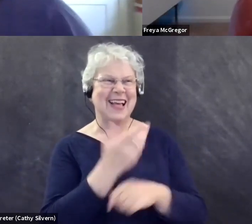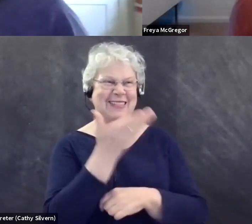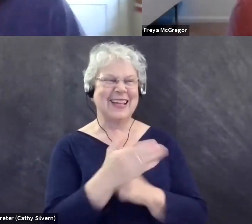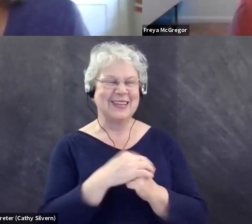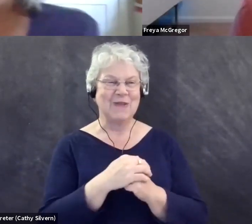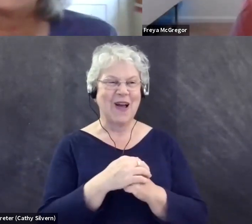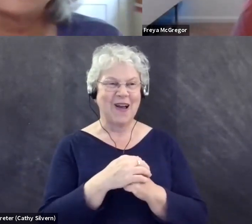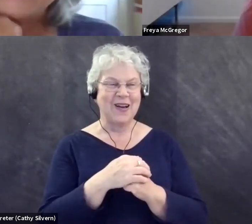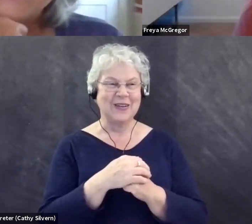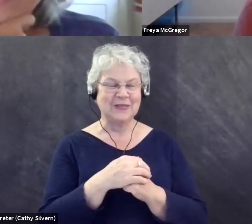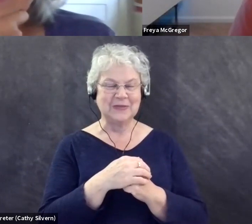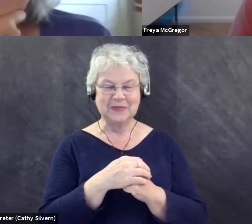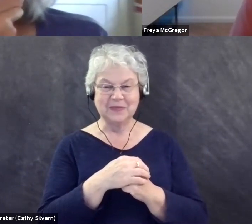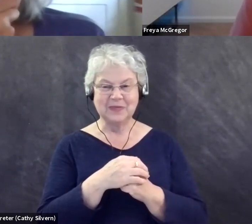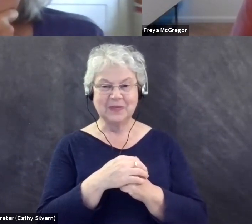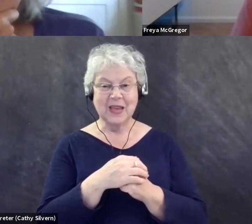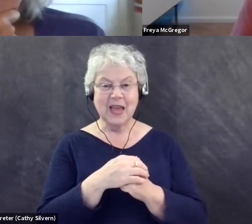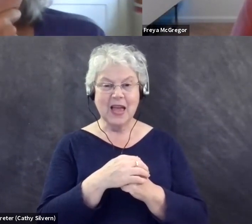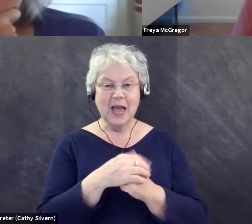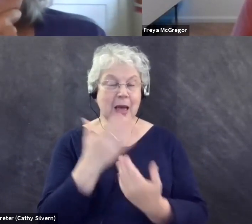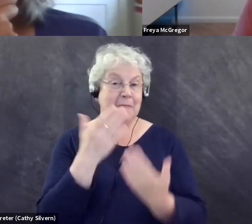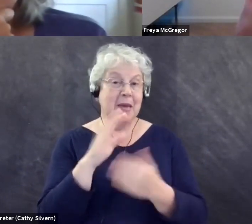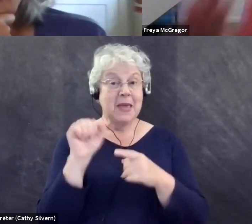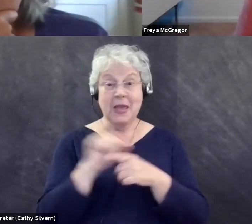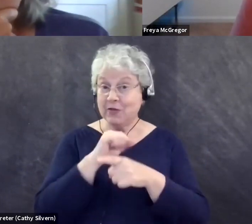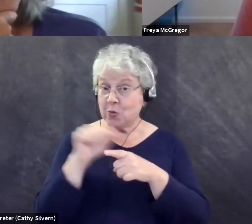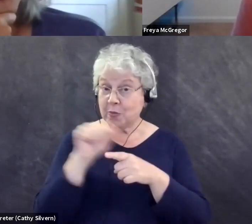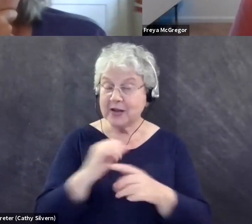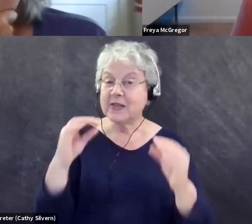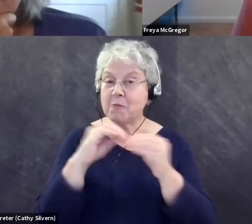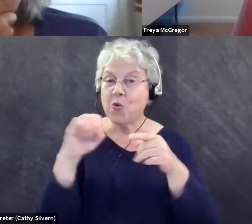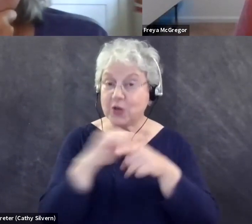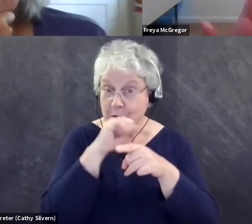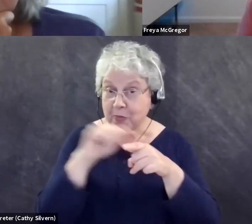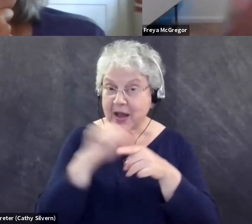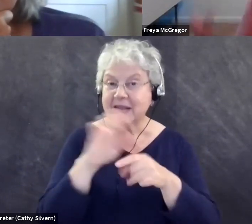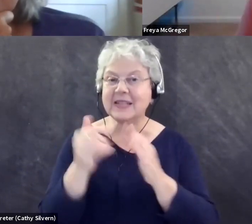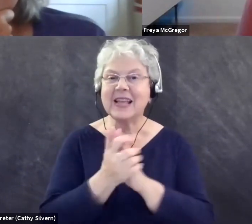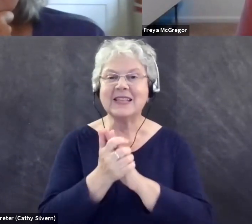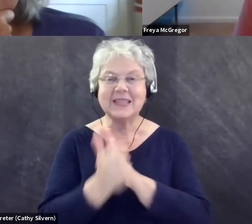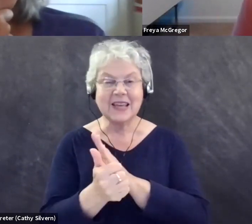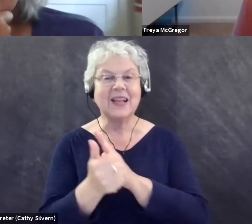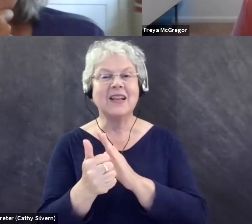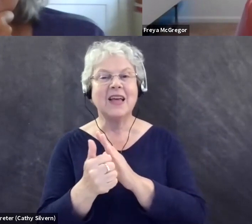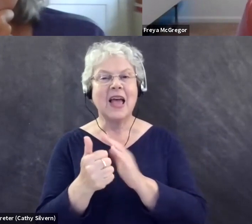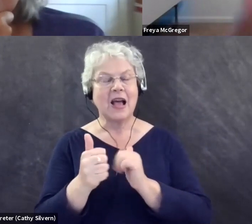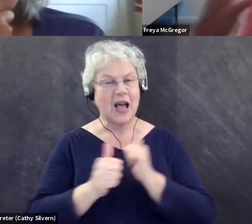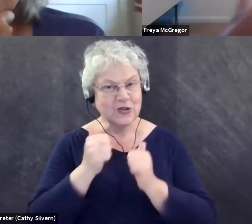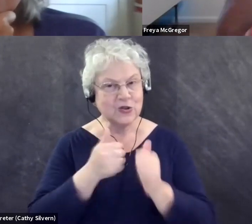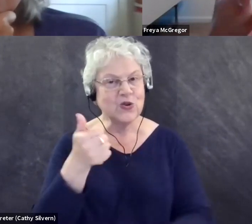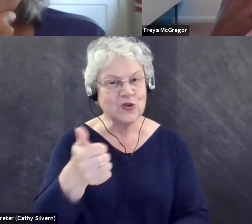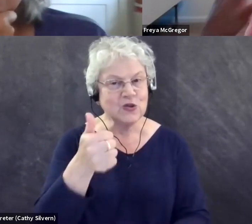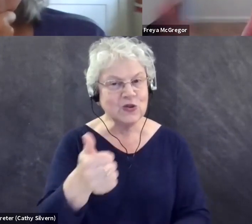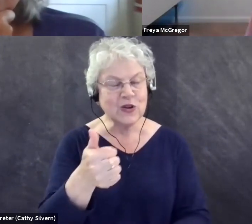to this leader, but I wonder if that's a practice thing too. And the more you sort of practice that skill of being assertive, maybe the